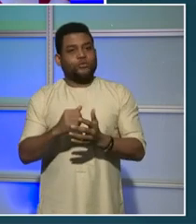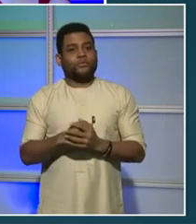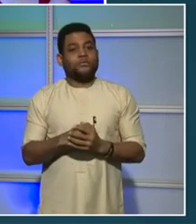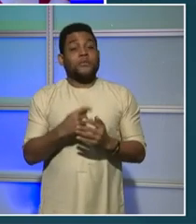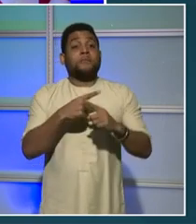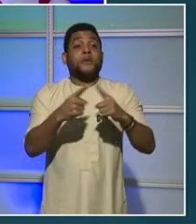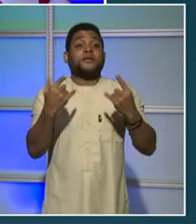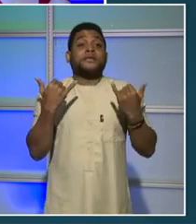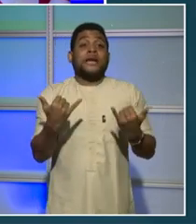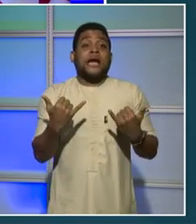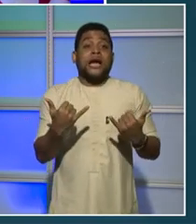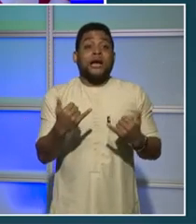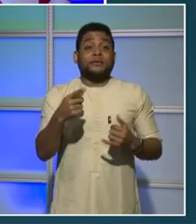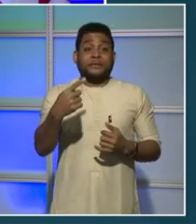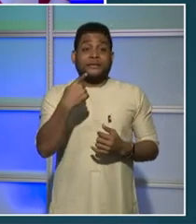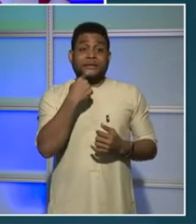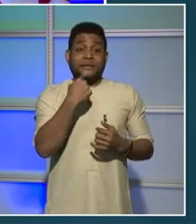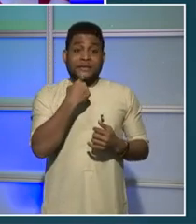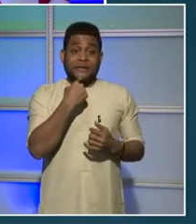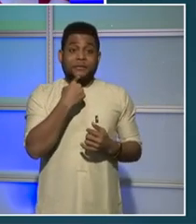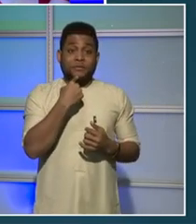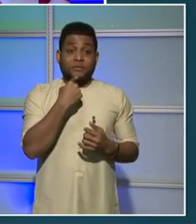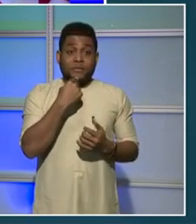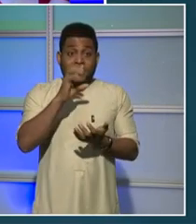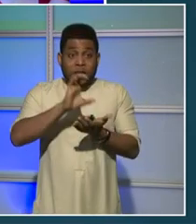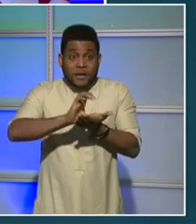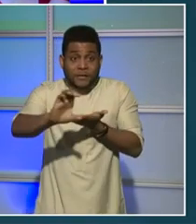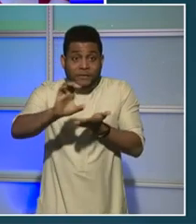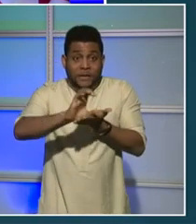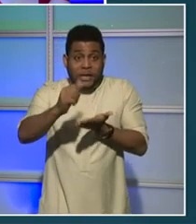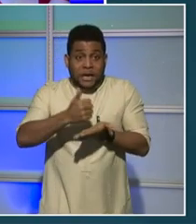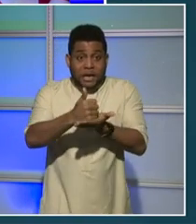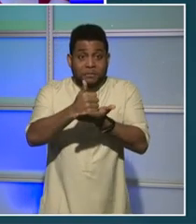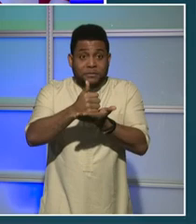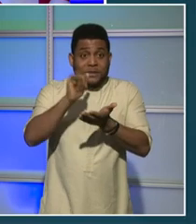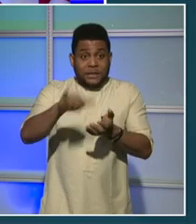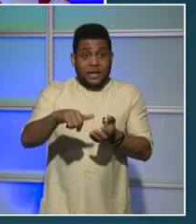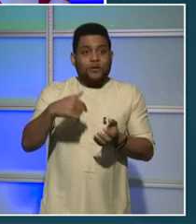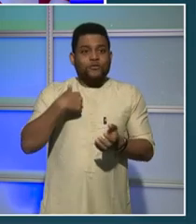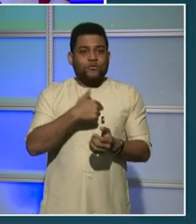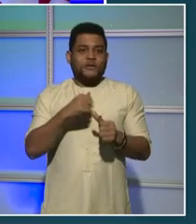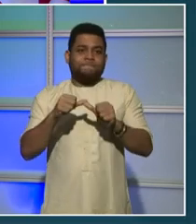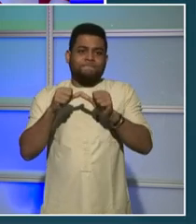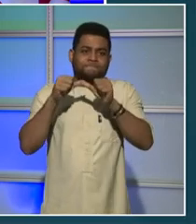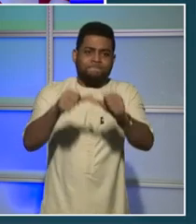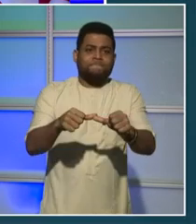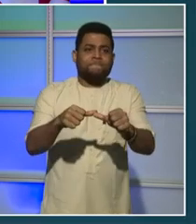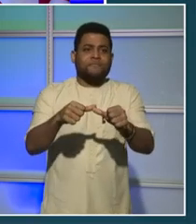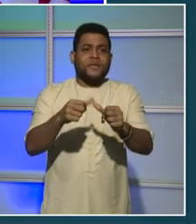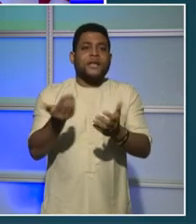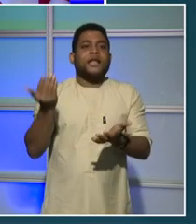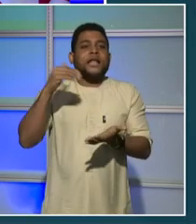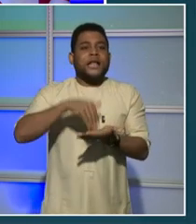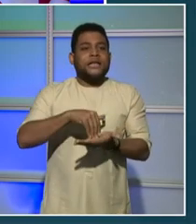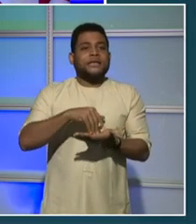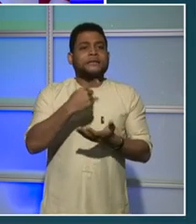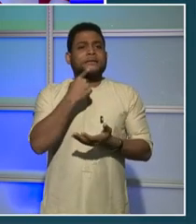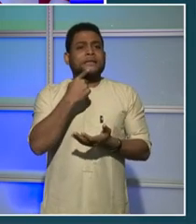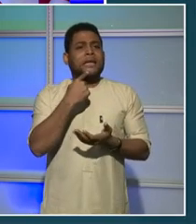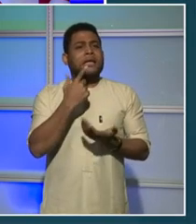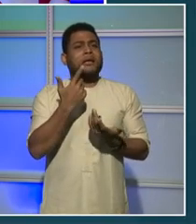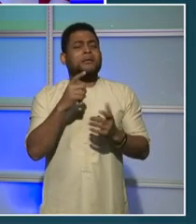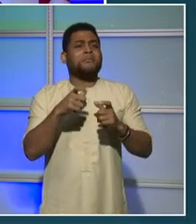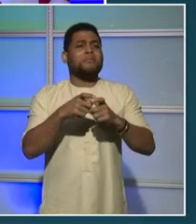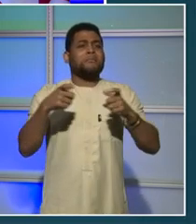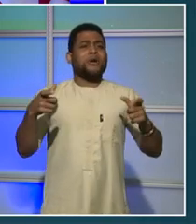acknowledges that. You can also expect that we will continue to build on the significant investments we've made in housing.